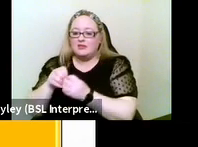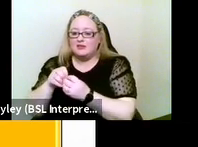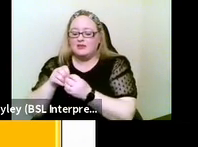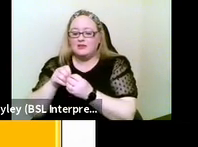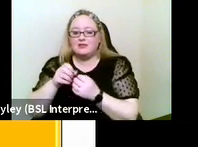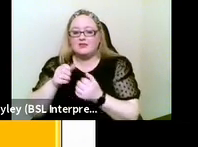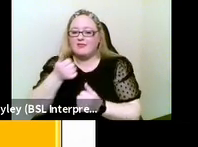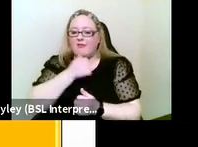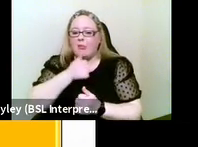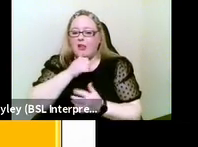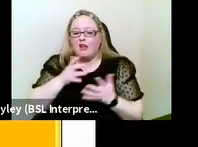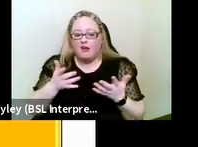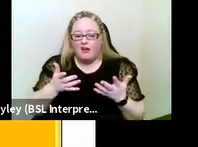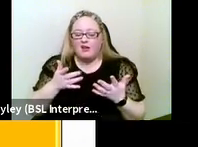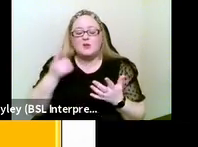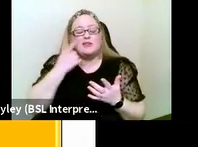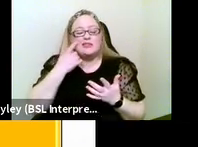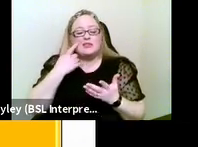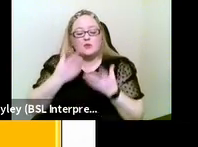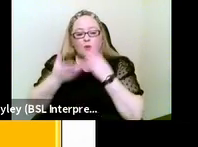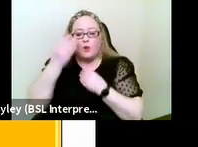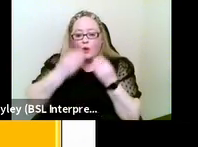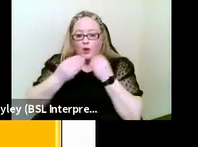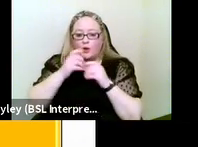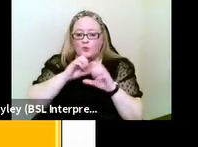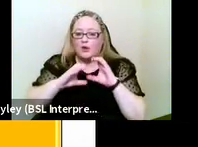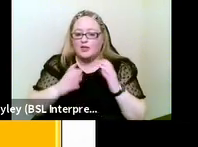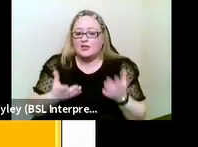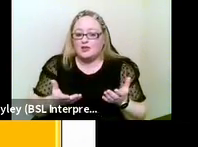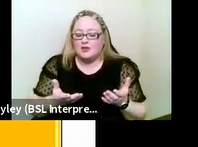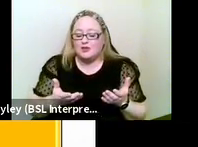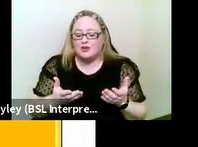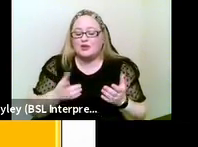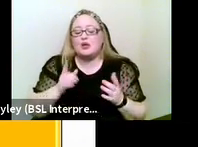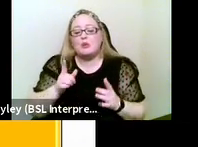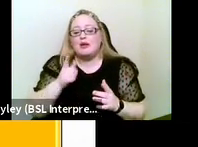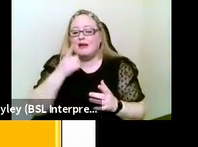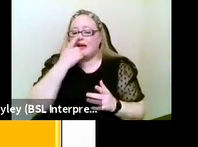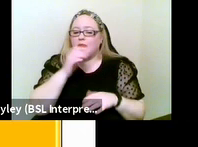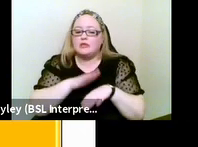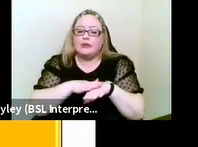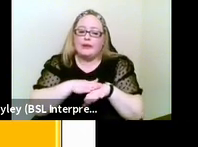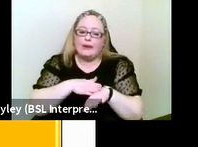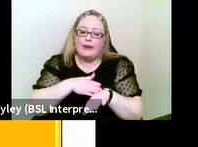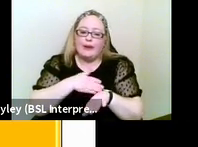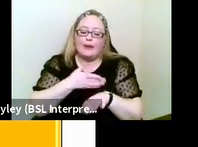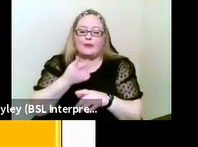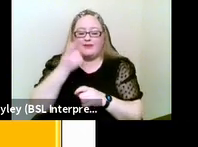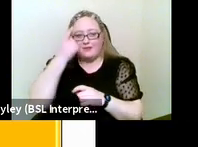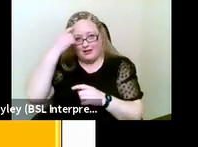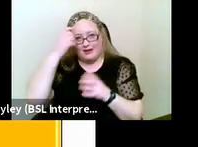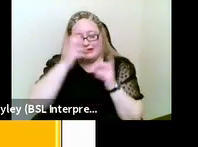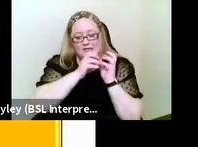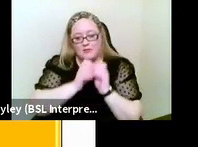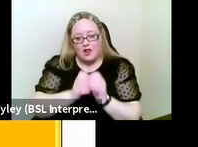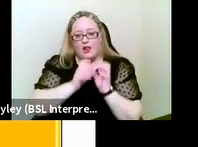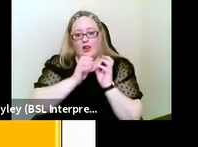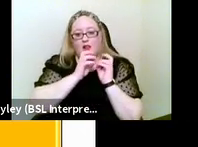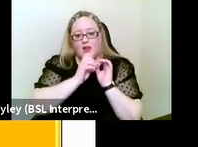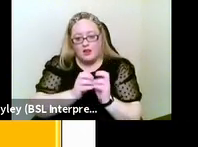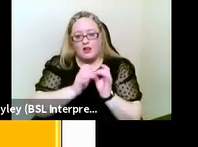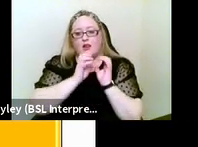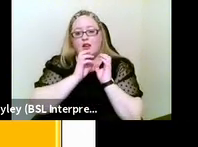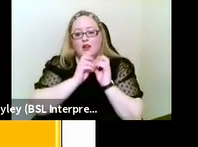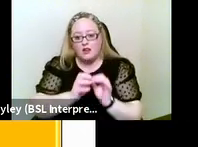way of learning communication. But of course, it can be rather slow if you imagine spelling every word